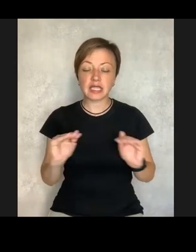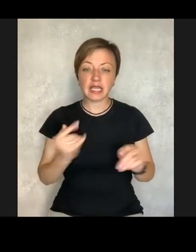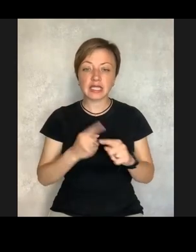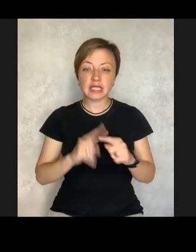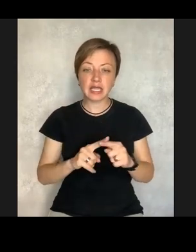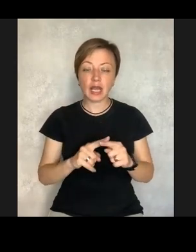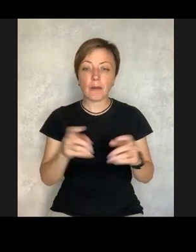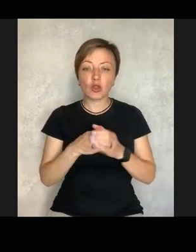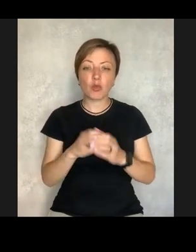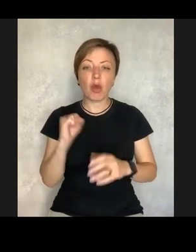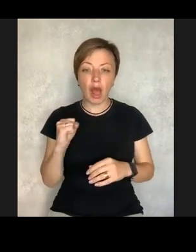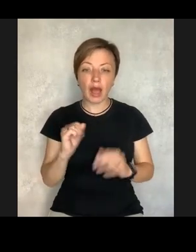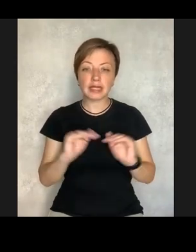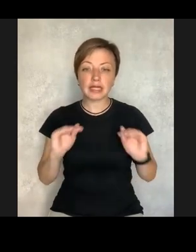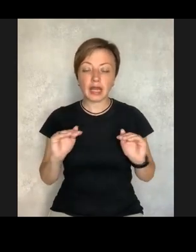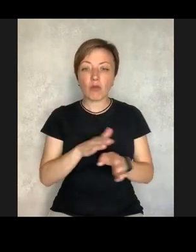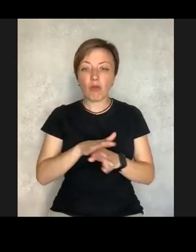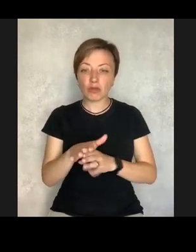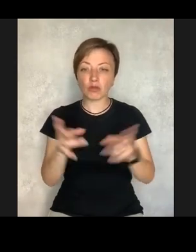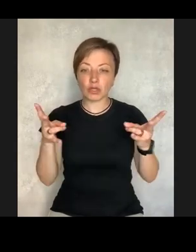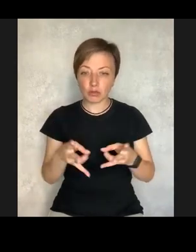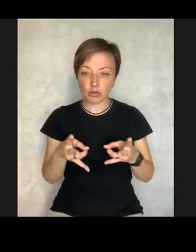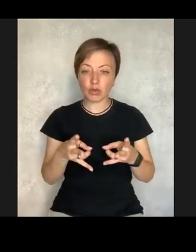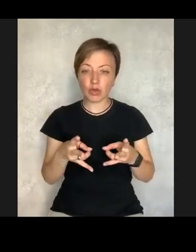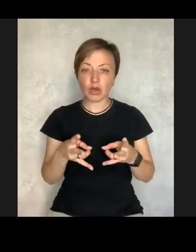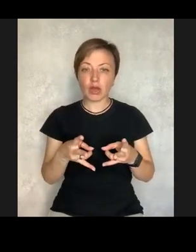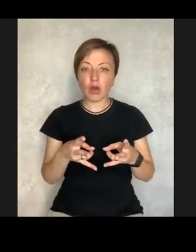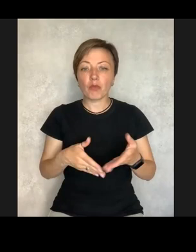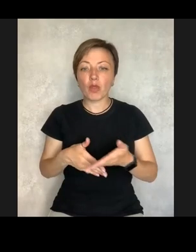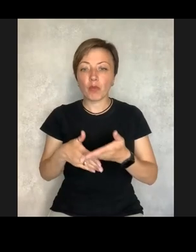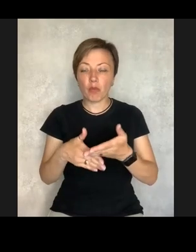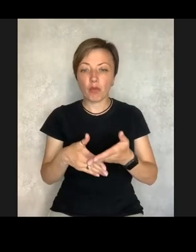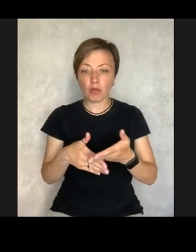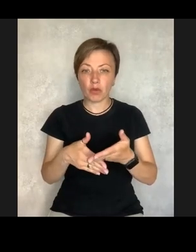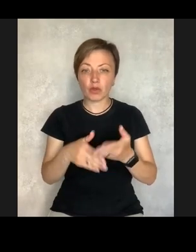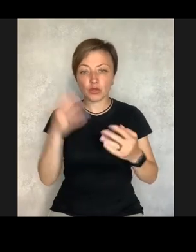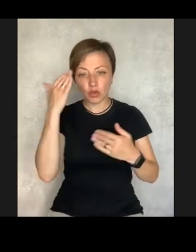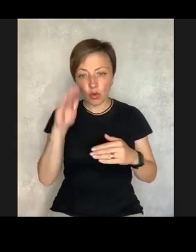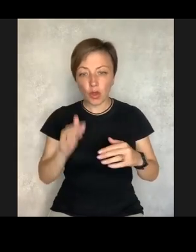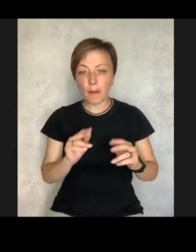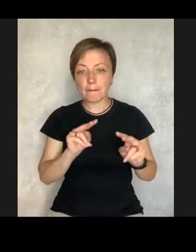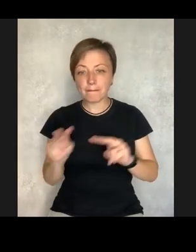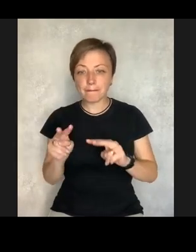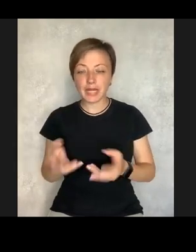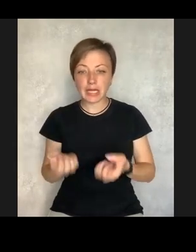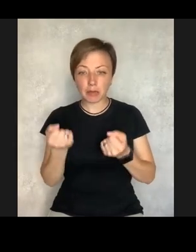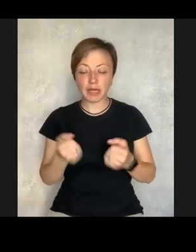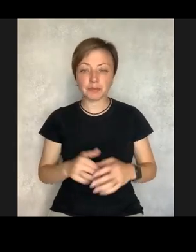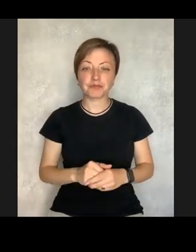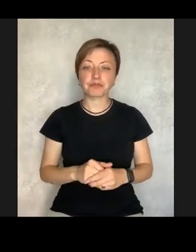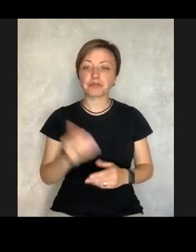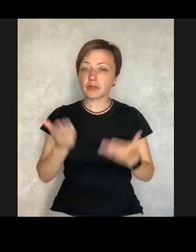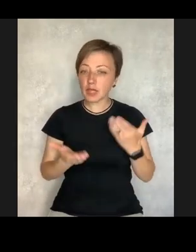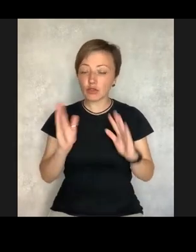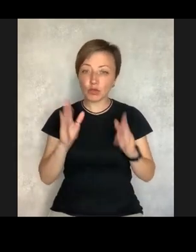,000 children with disabilities, and about half of them is the group A. This means that they require the full-time support